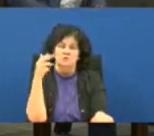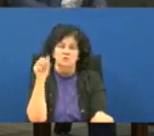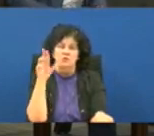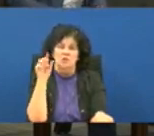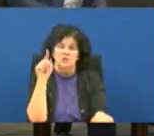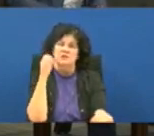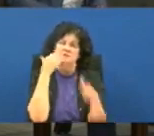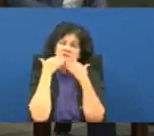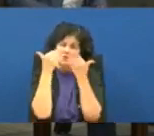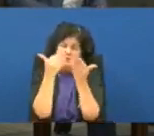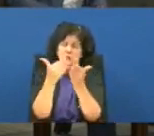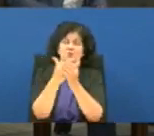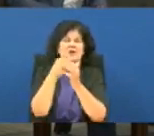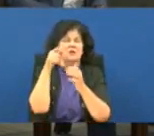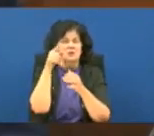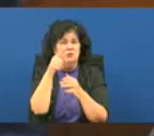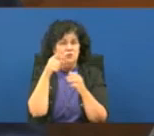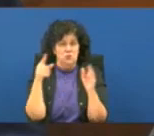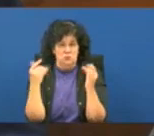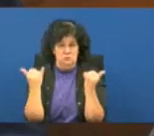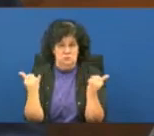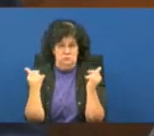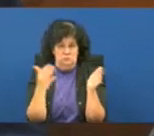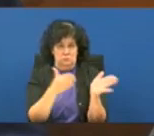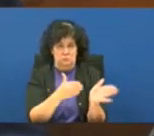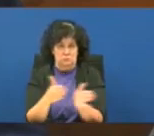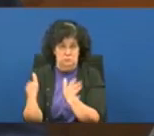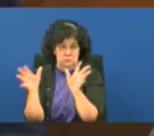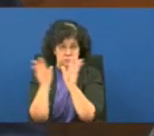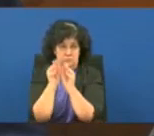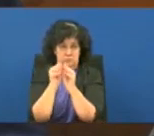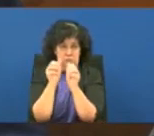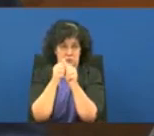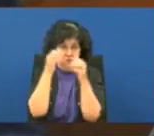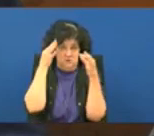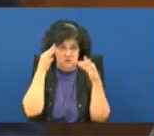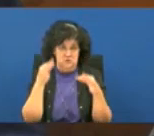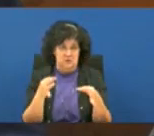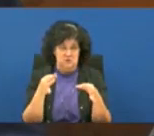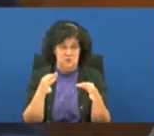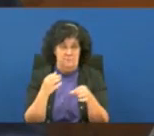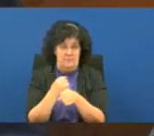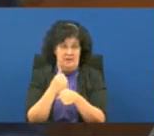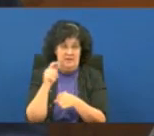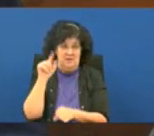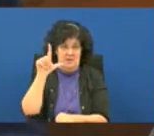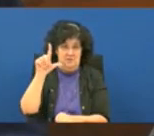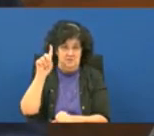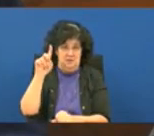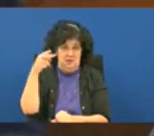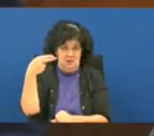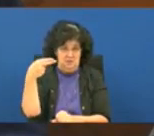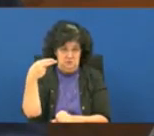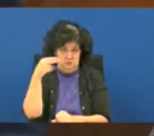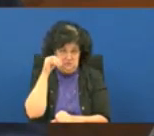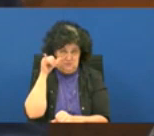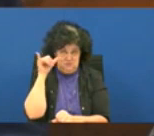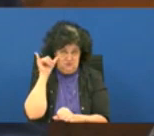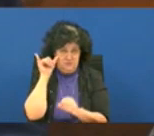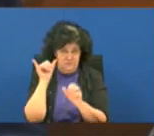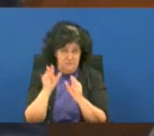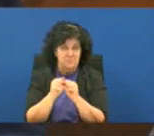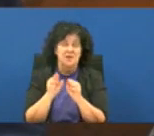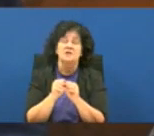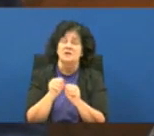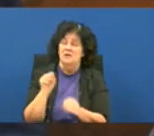information um you are meeting with decision makers at ldh we did yesterday is there a